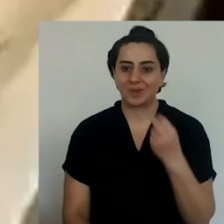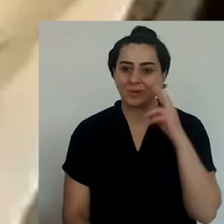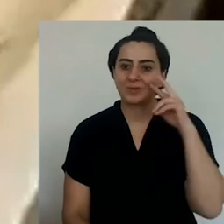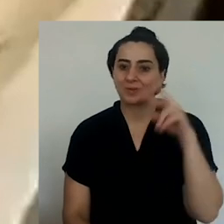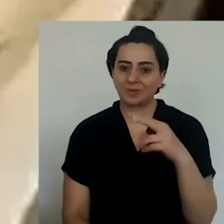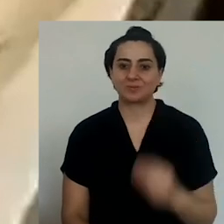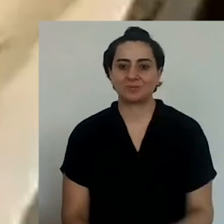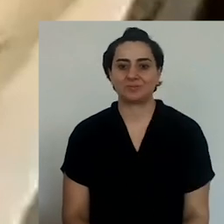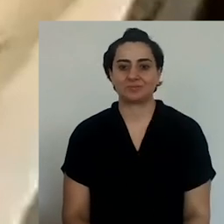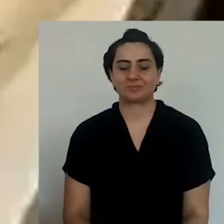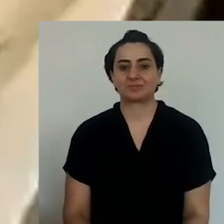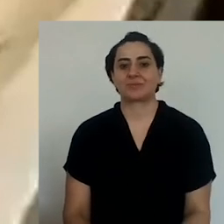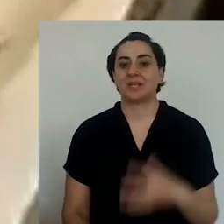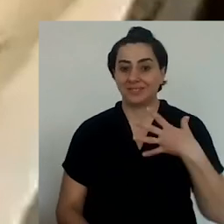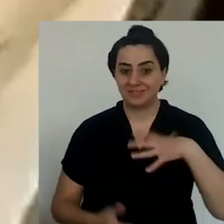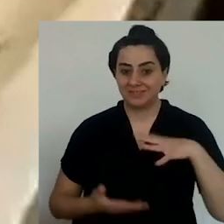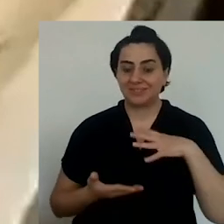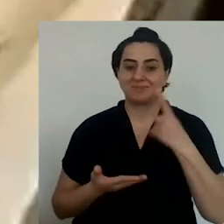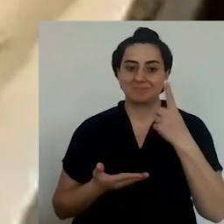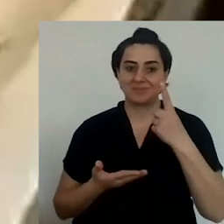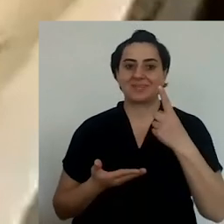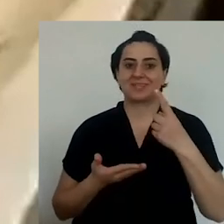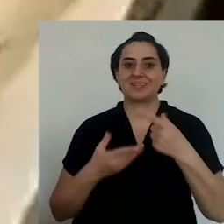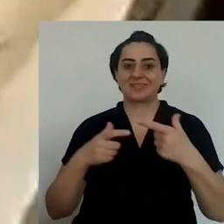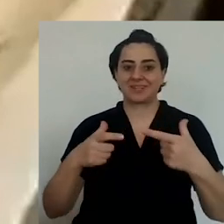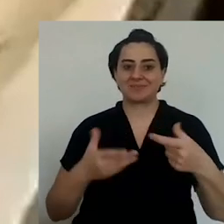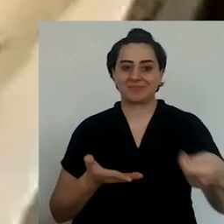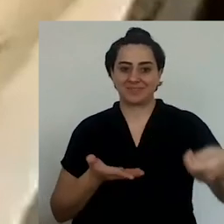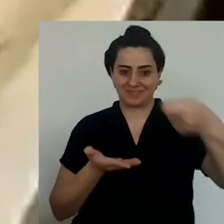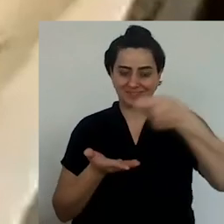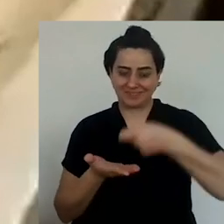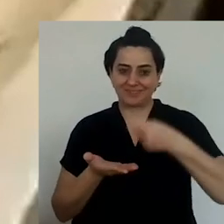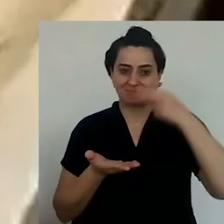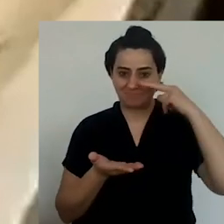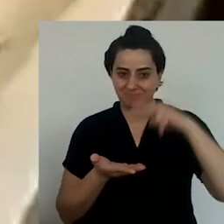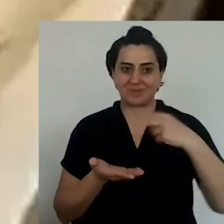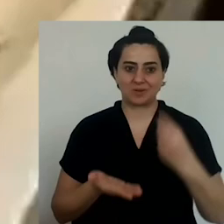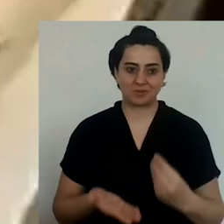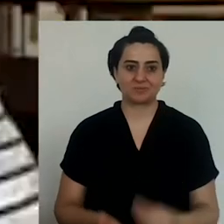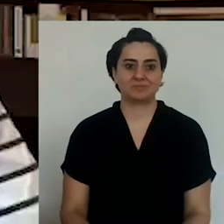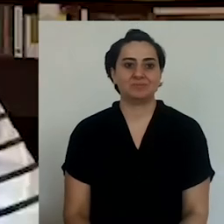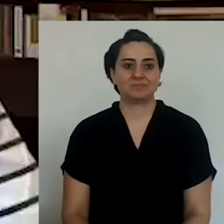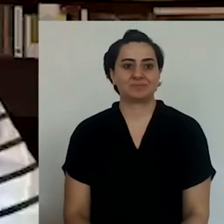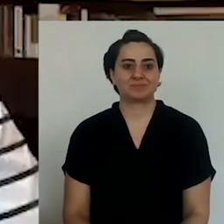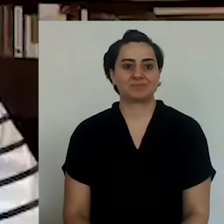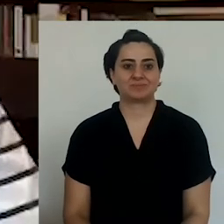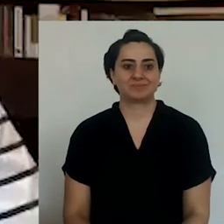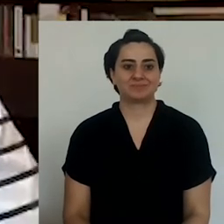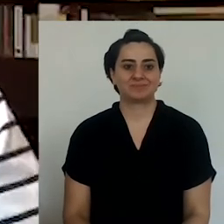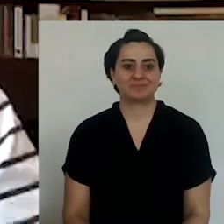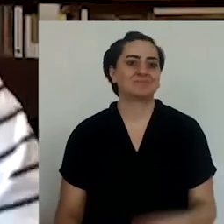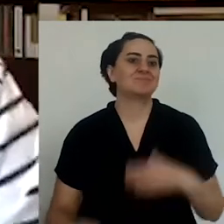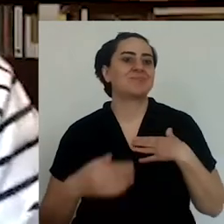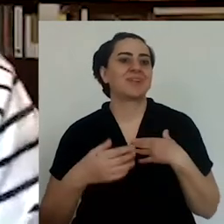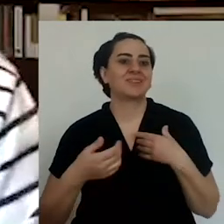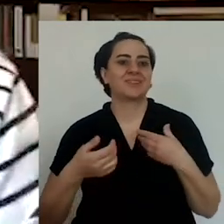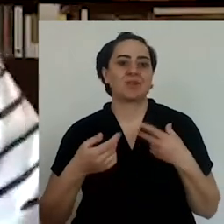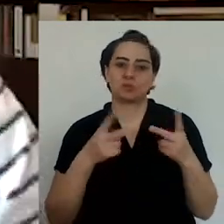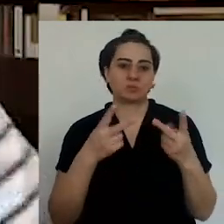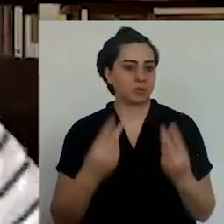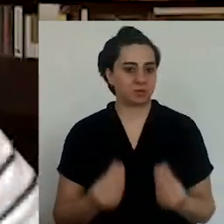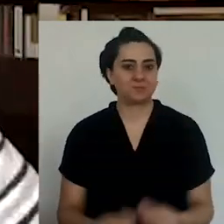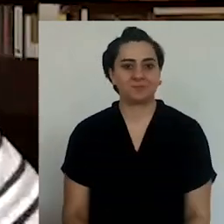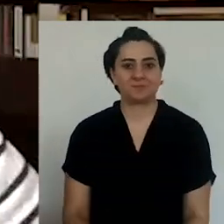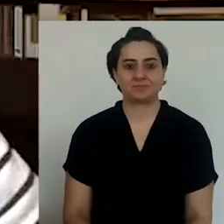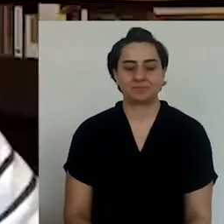Yes, of course, you can see it now at the moment. Would you like me to put it on a... Would you like me to put it on